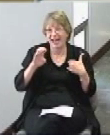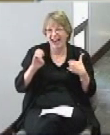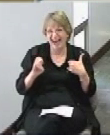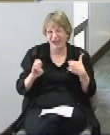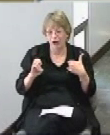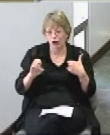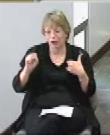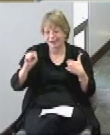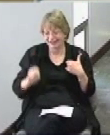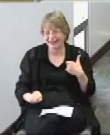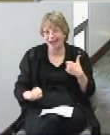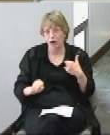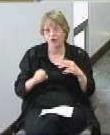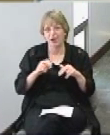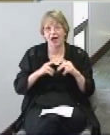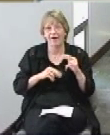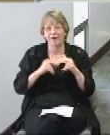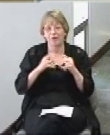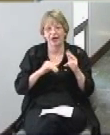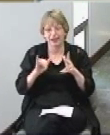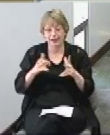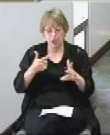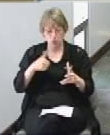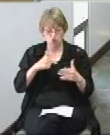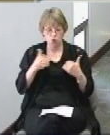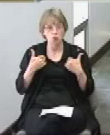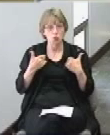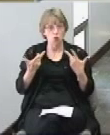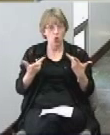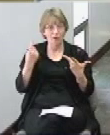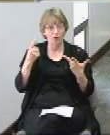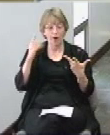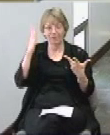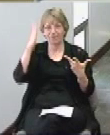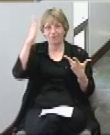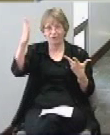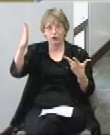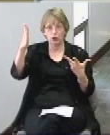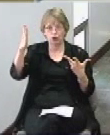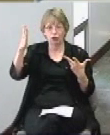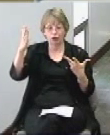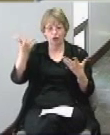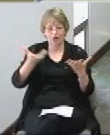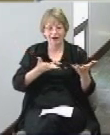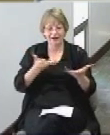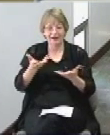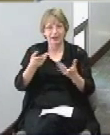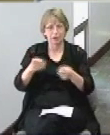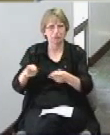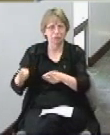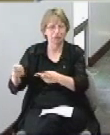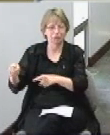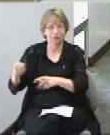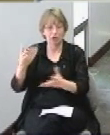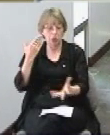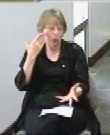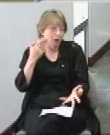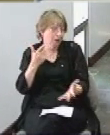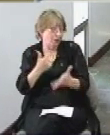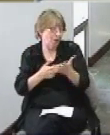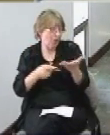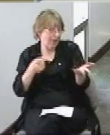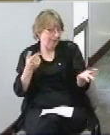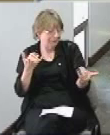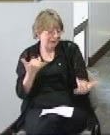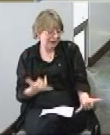of the building that that we will own for future attractions we don't know what it will be and